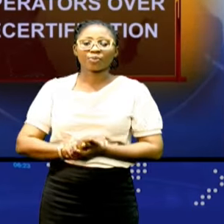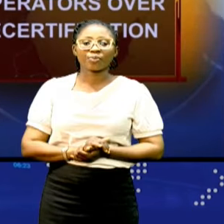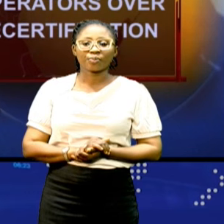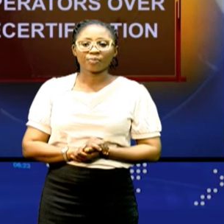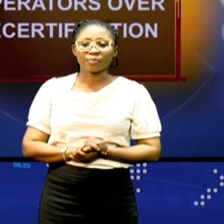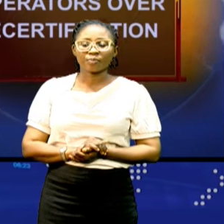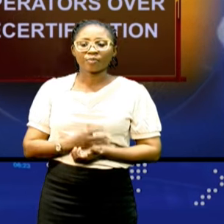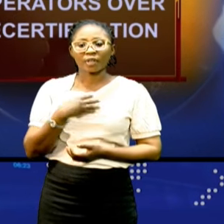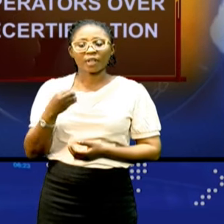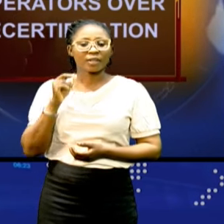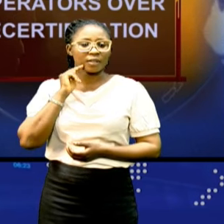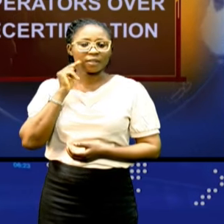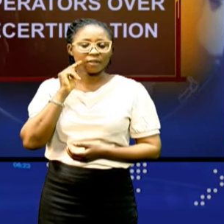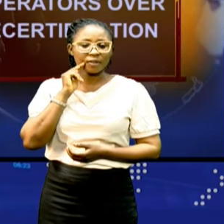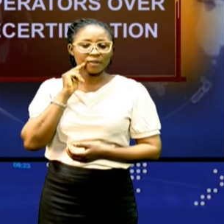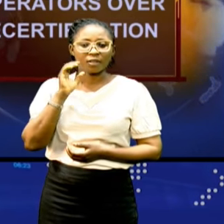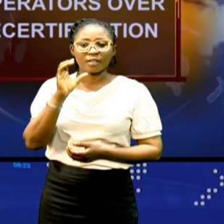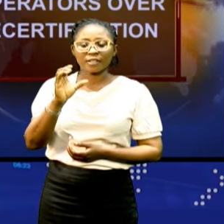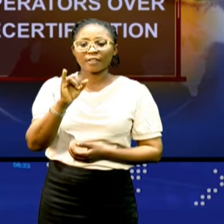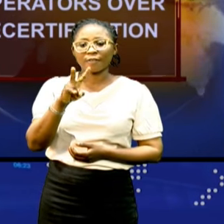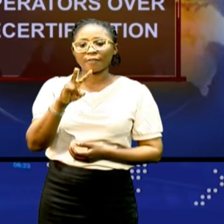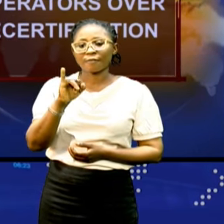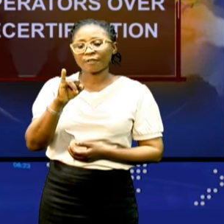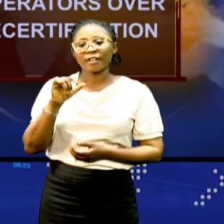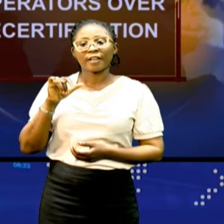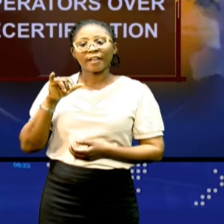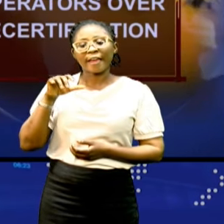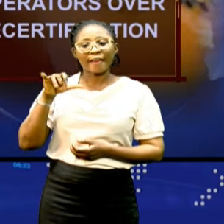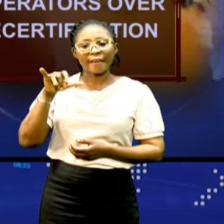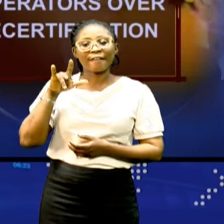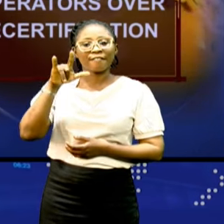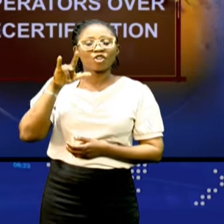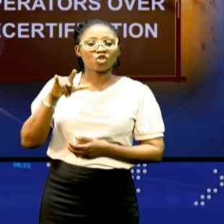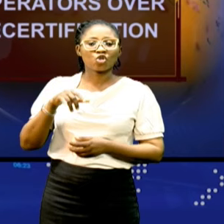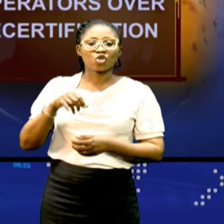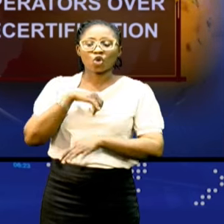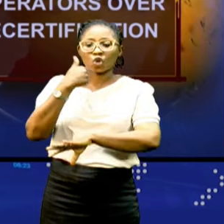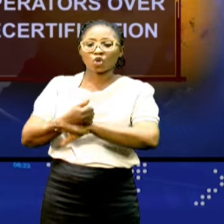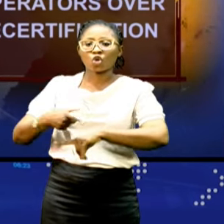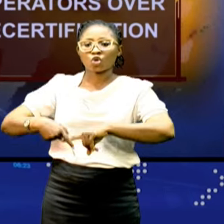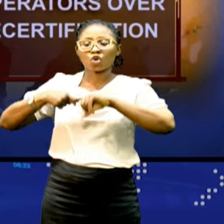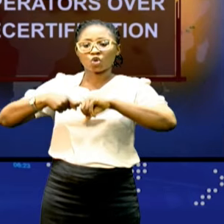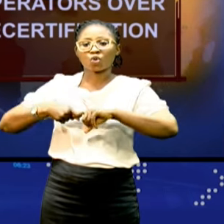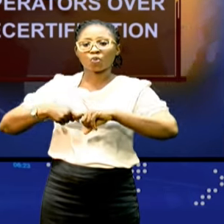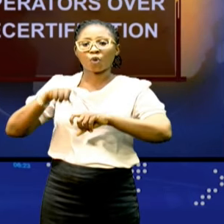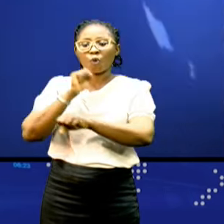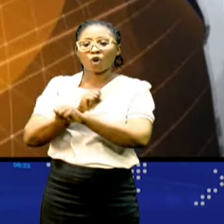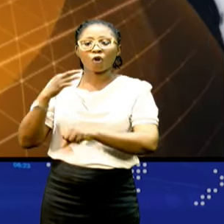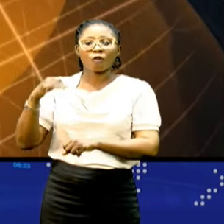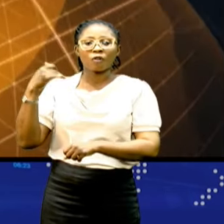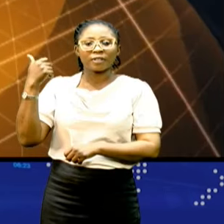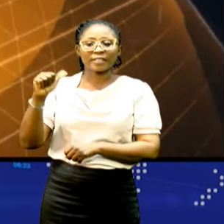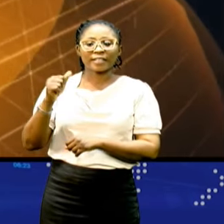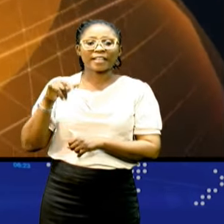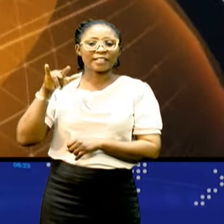And Nigeria's Civil Aviation Authority suspends the operation of 10 private jet operators in the country